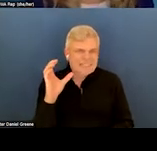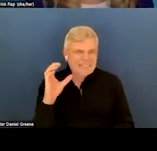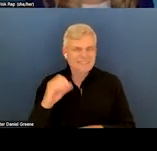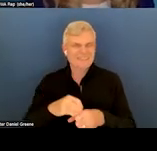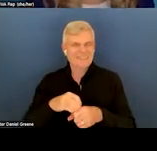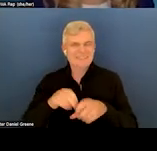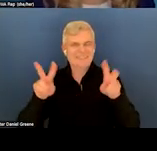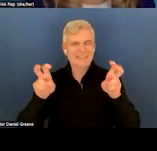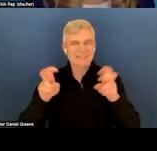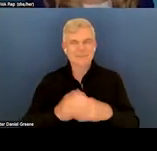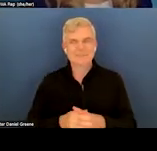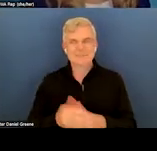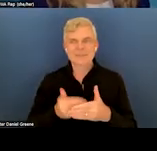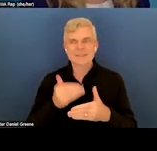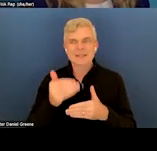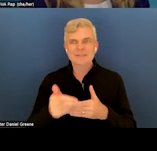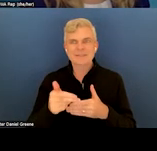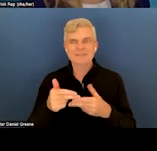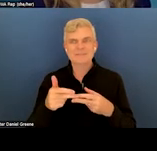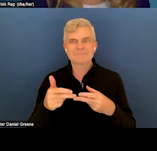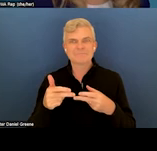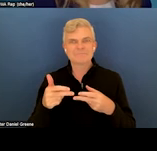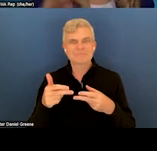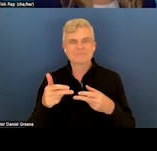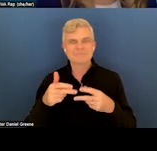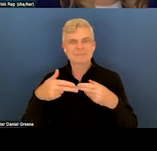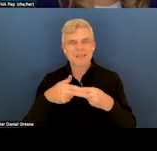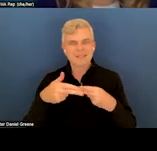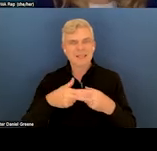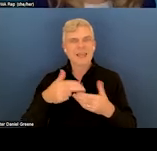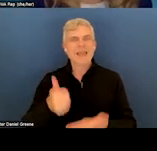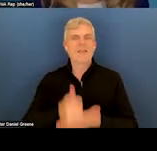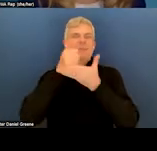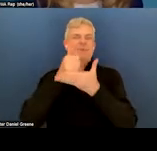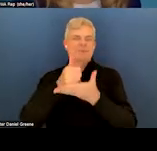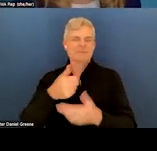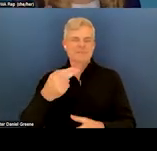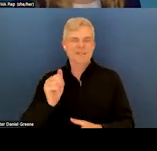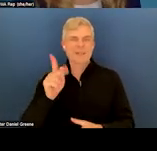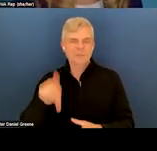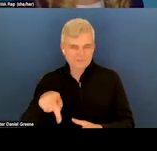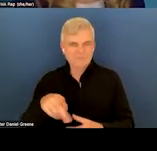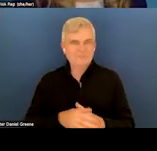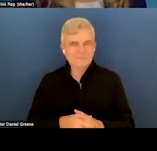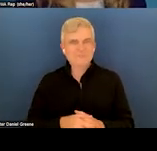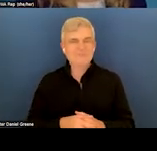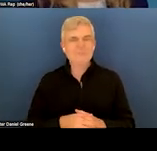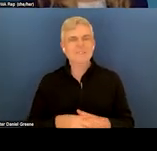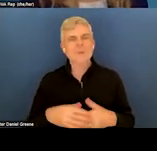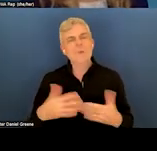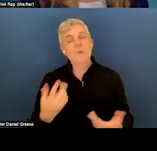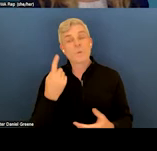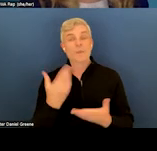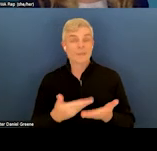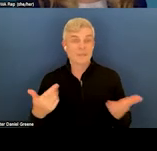And next slide. Help. Okay. Help by the Beatles. And so, one of the things I would say is that